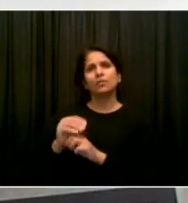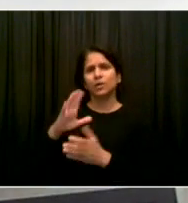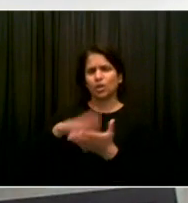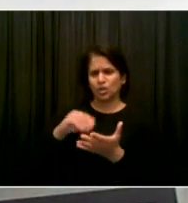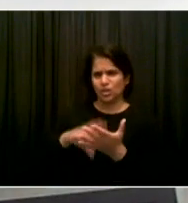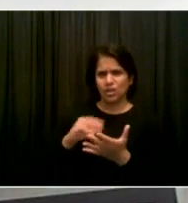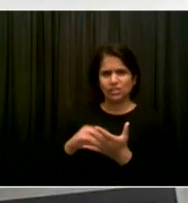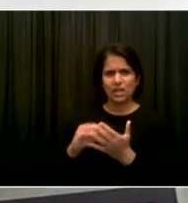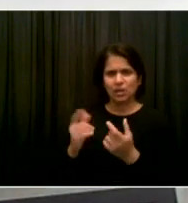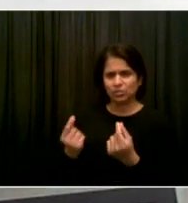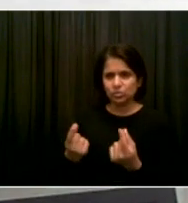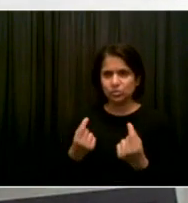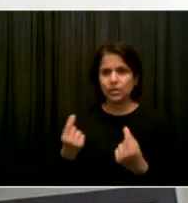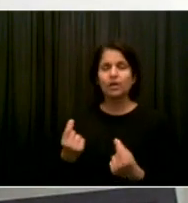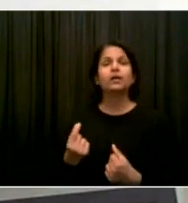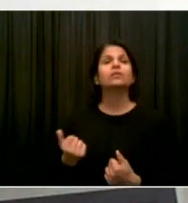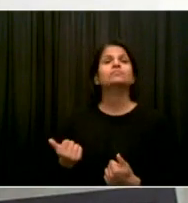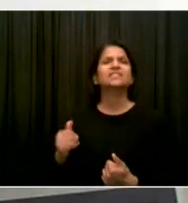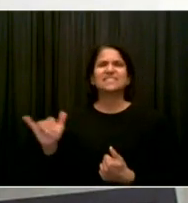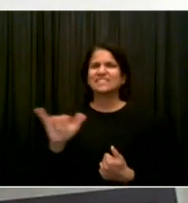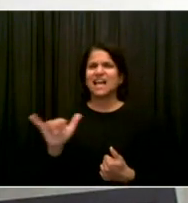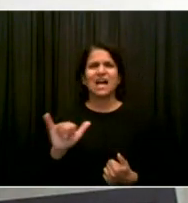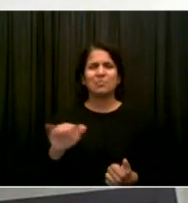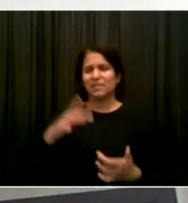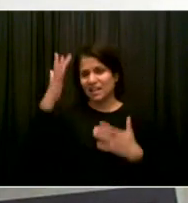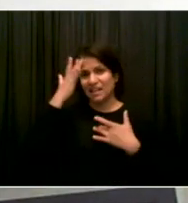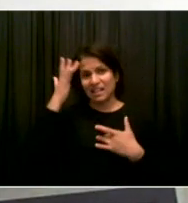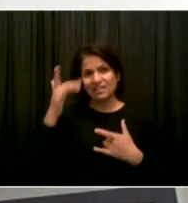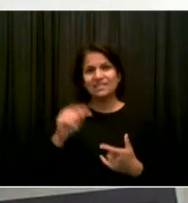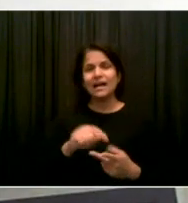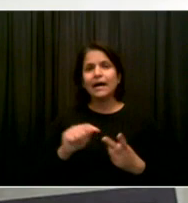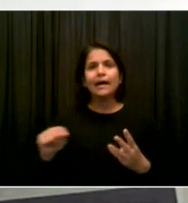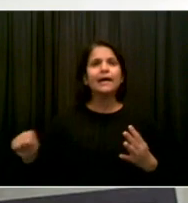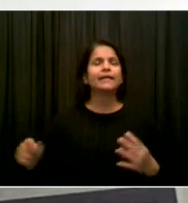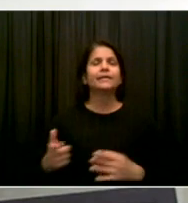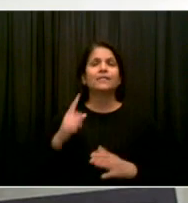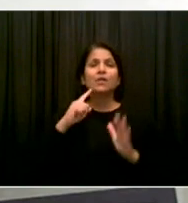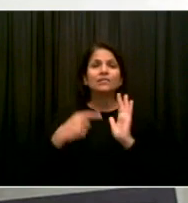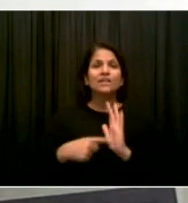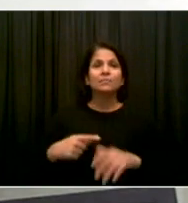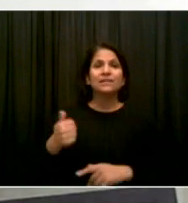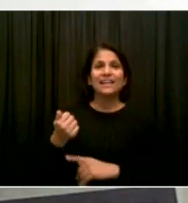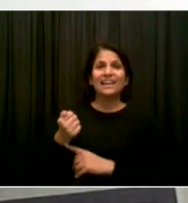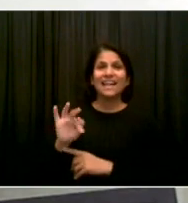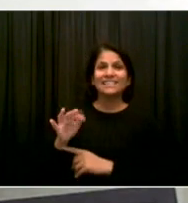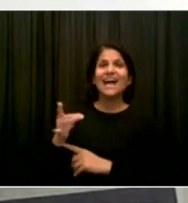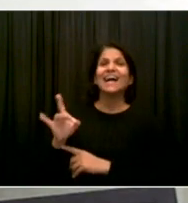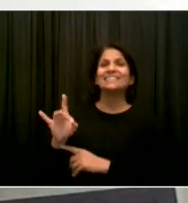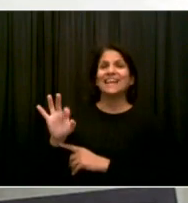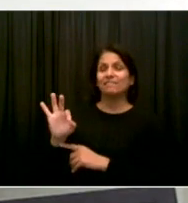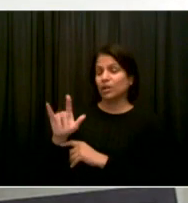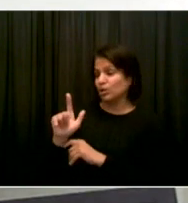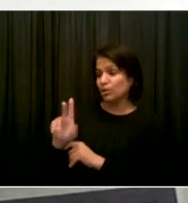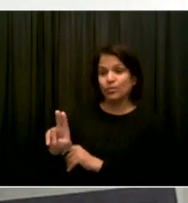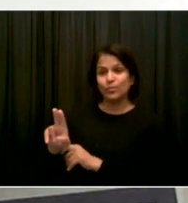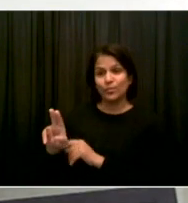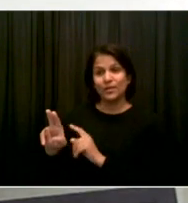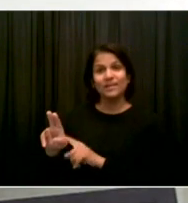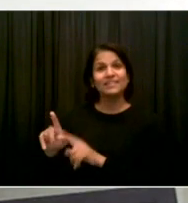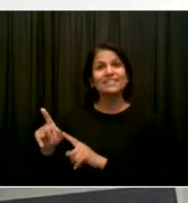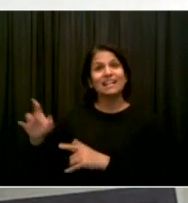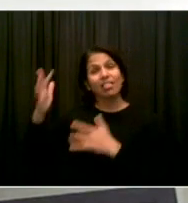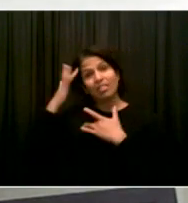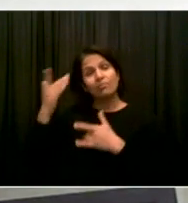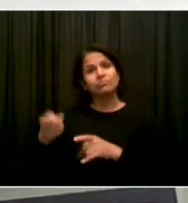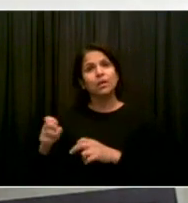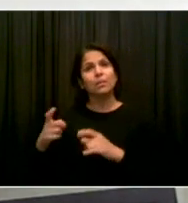coexist with the virus that caused the 1918 Spanish flu. It still circulates. Humans have learned